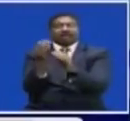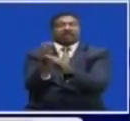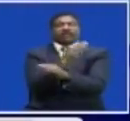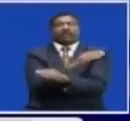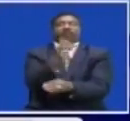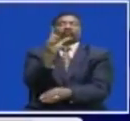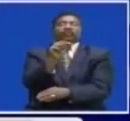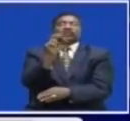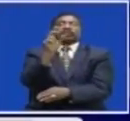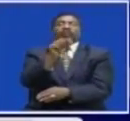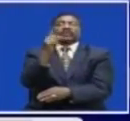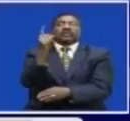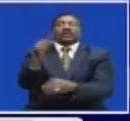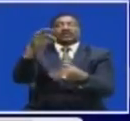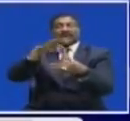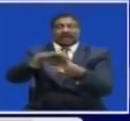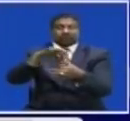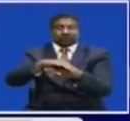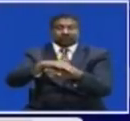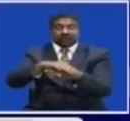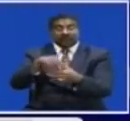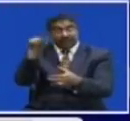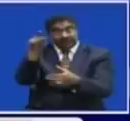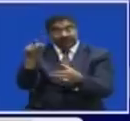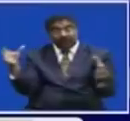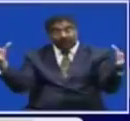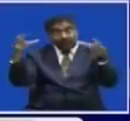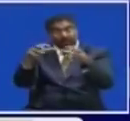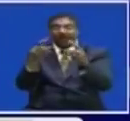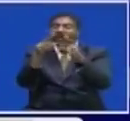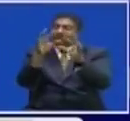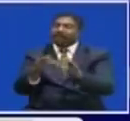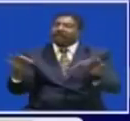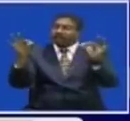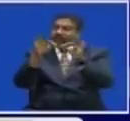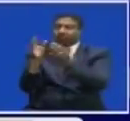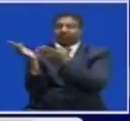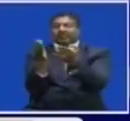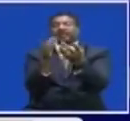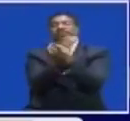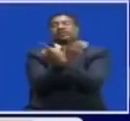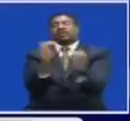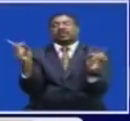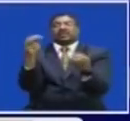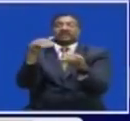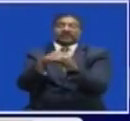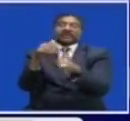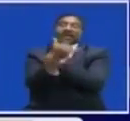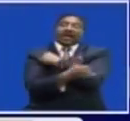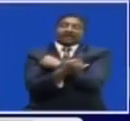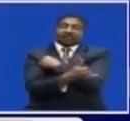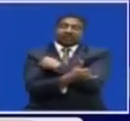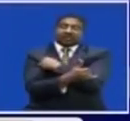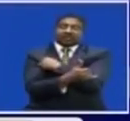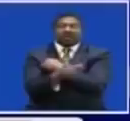elections Simon Kabanda says Political parties' conventions Are key to deepening democracy In the country And giving the